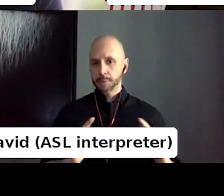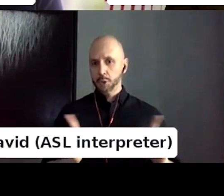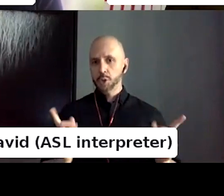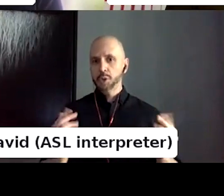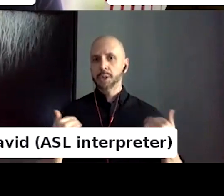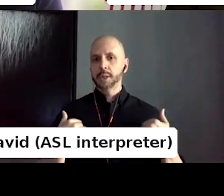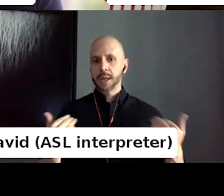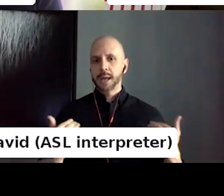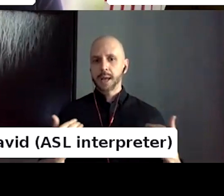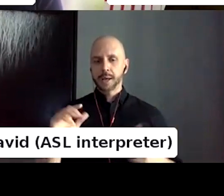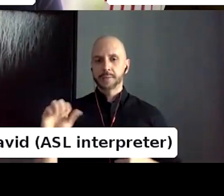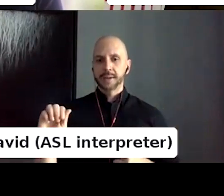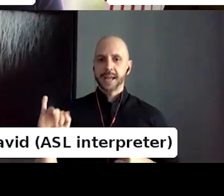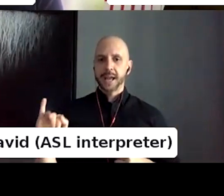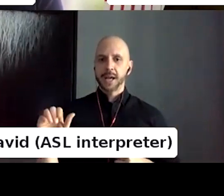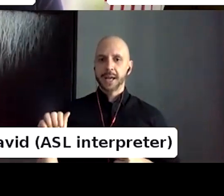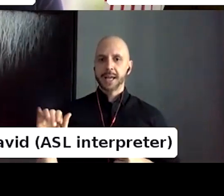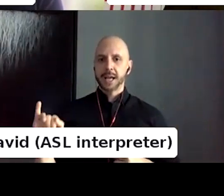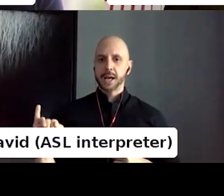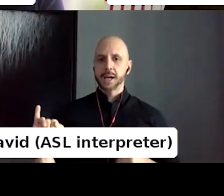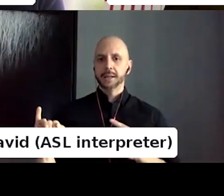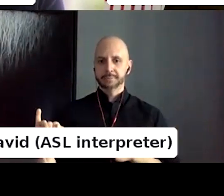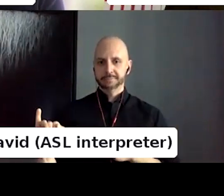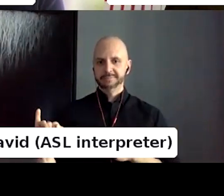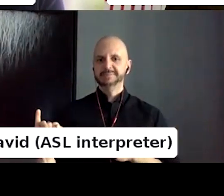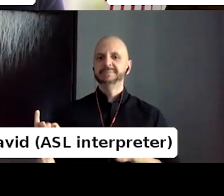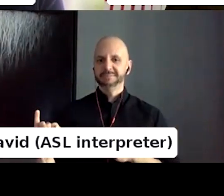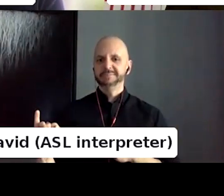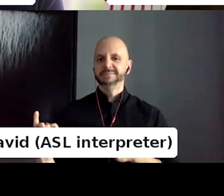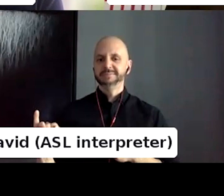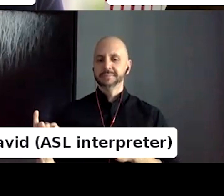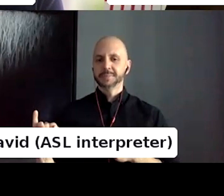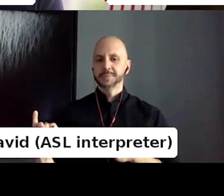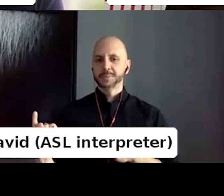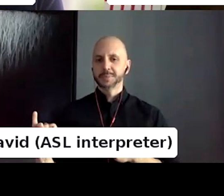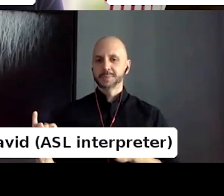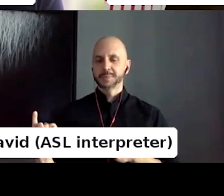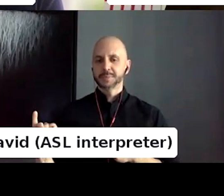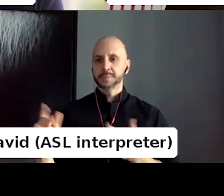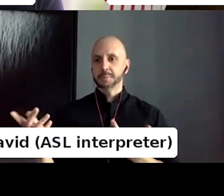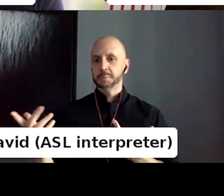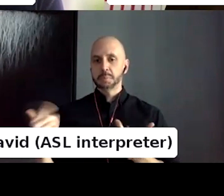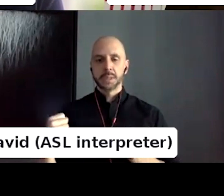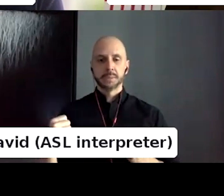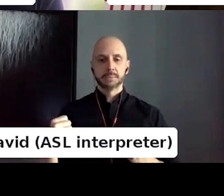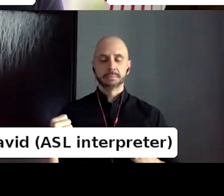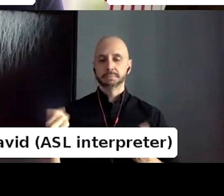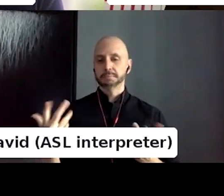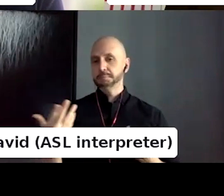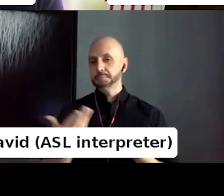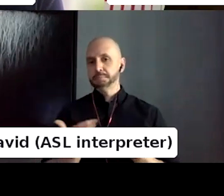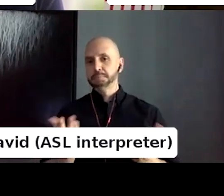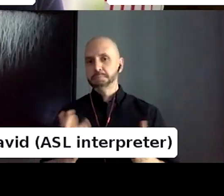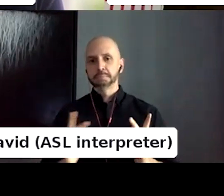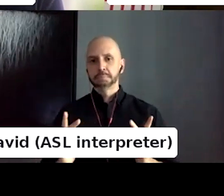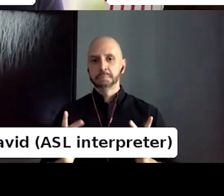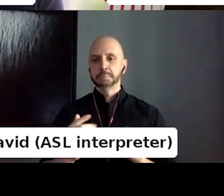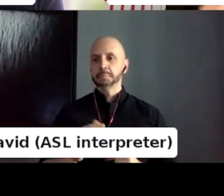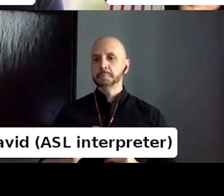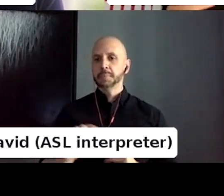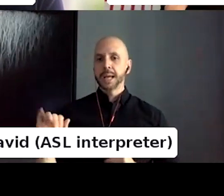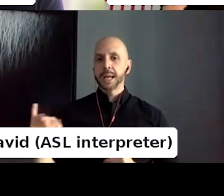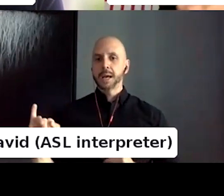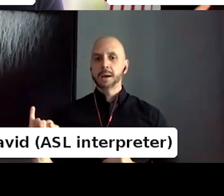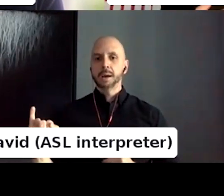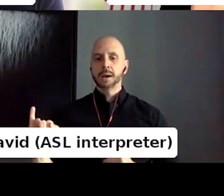know, there were a couple of people where I thought, oh yeah, that's right up your alley. So you might do something with this, but there were other people where I'm like, I had no idea this